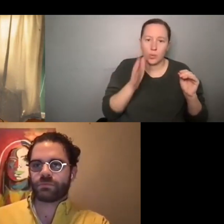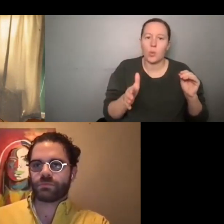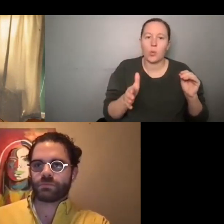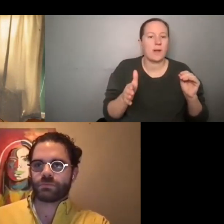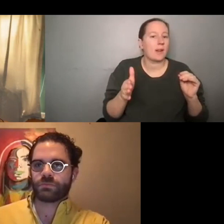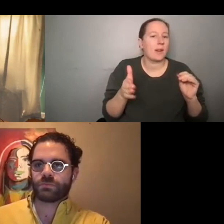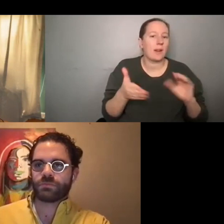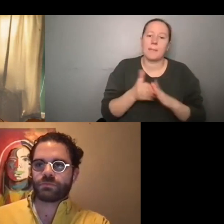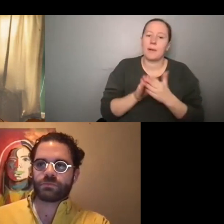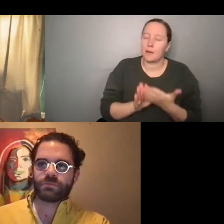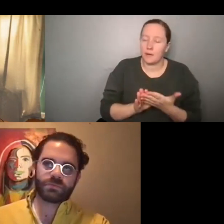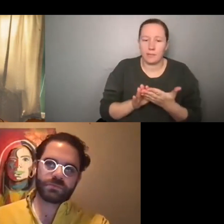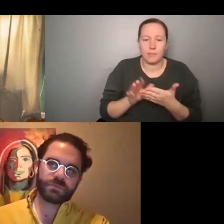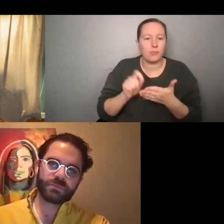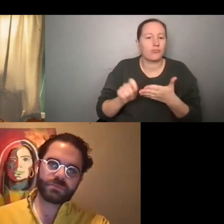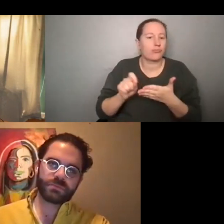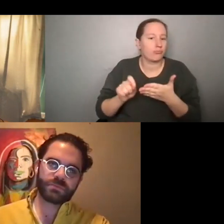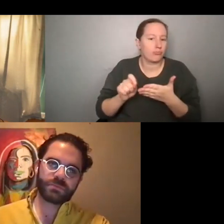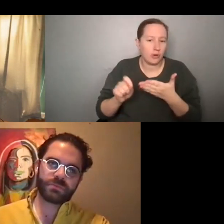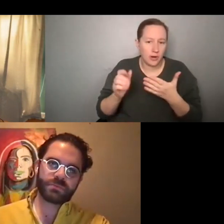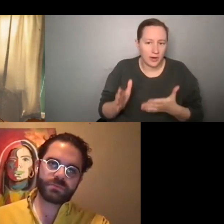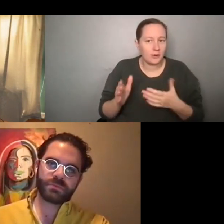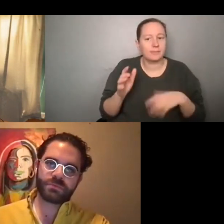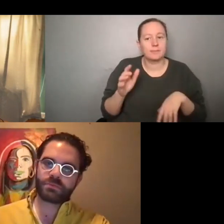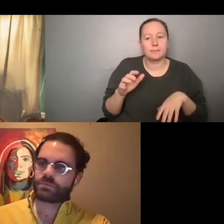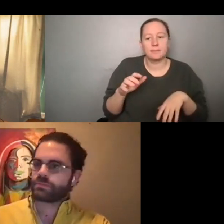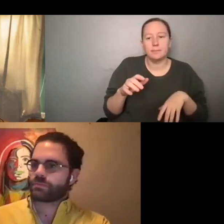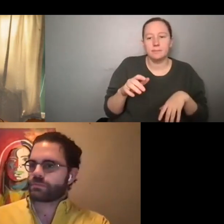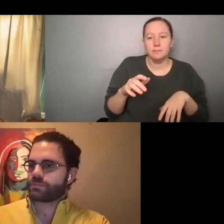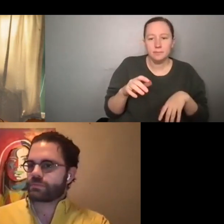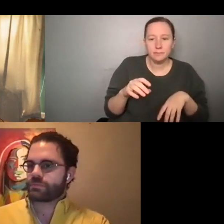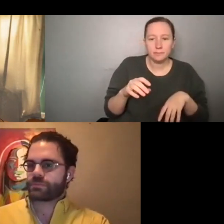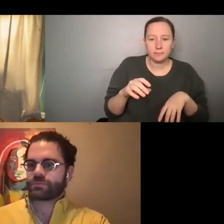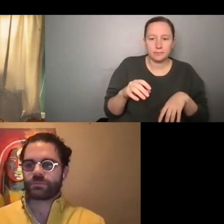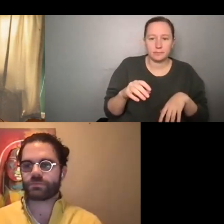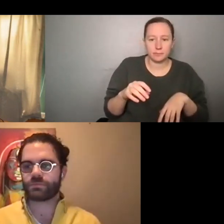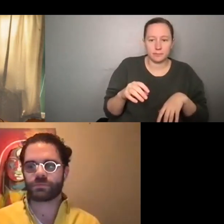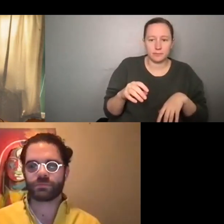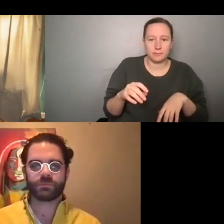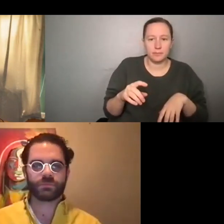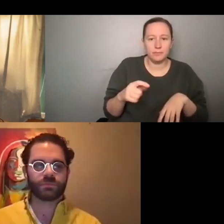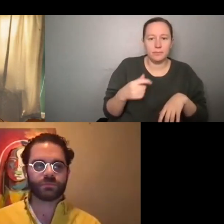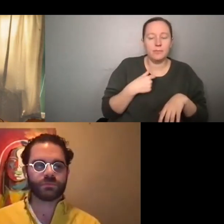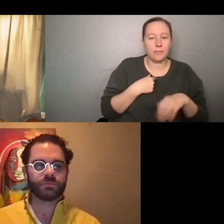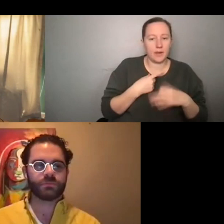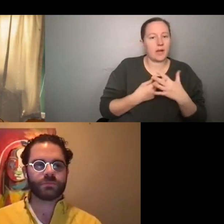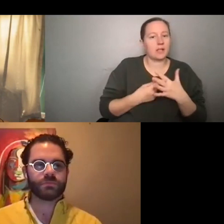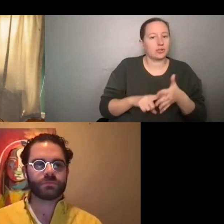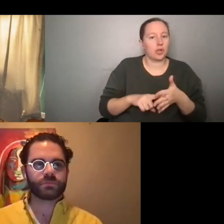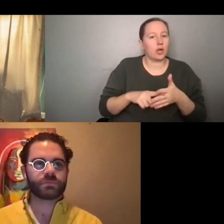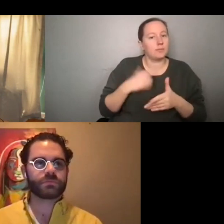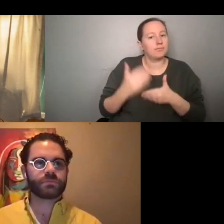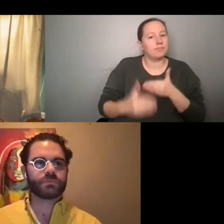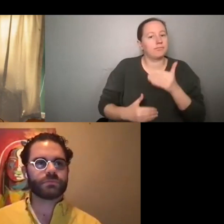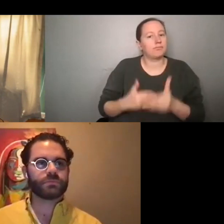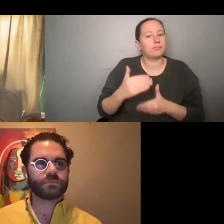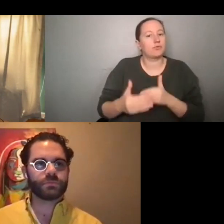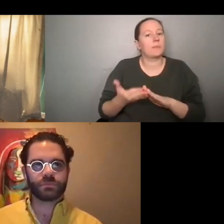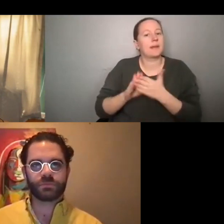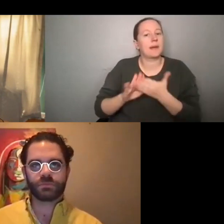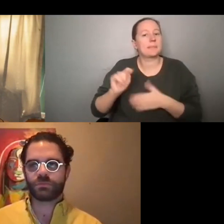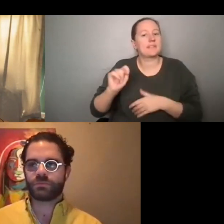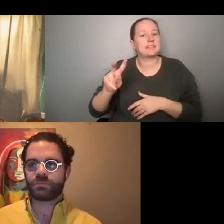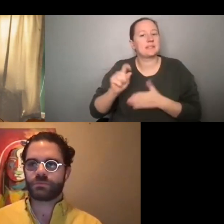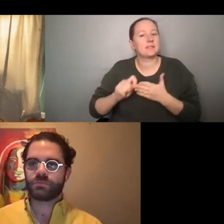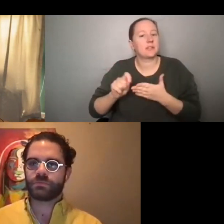wanted to do too. And, uh, and so then I started taking meaningful steps towards becoming a television